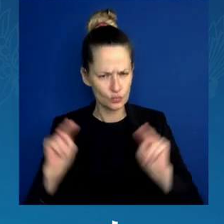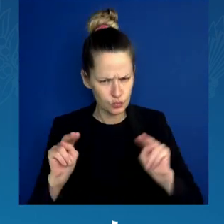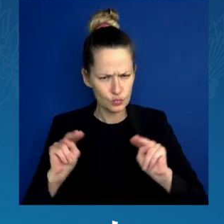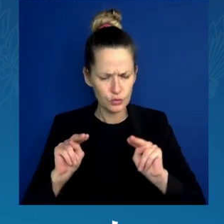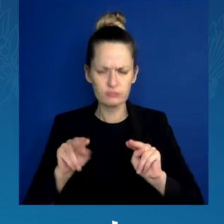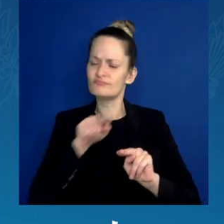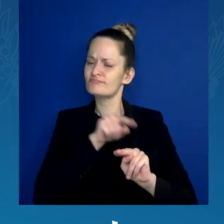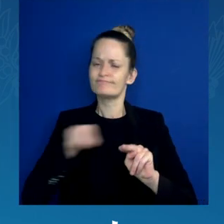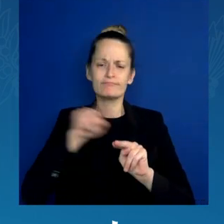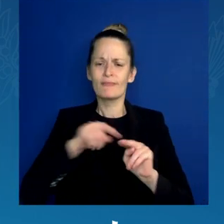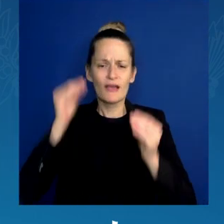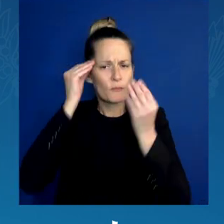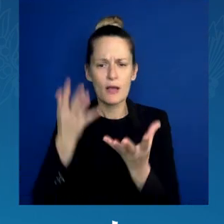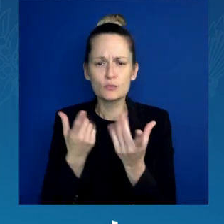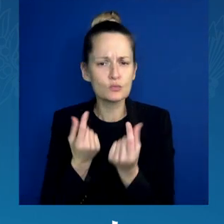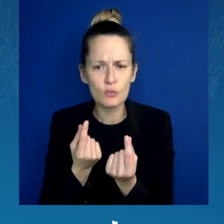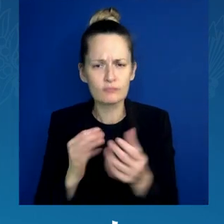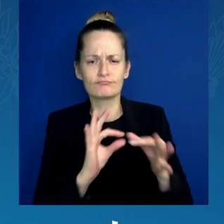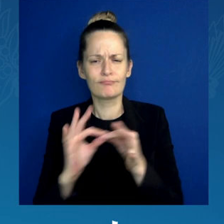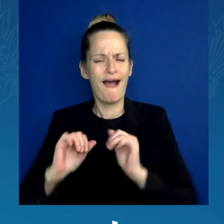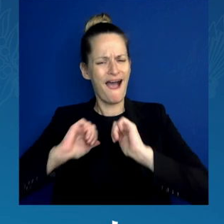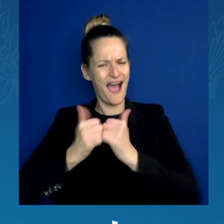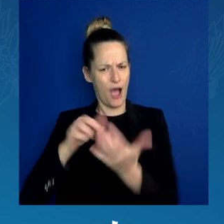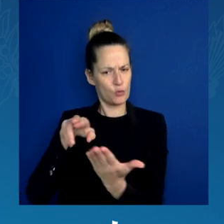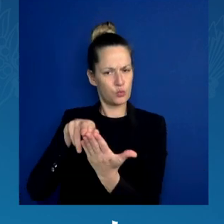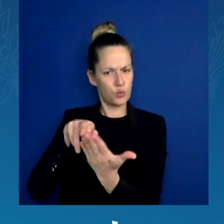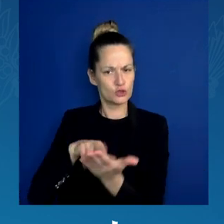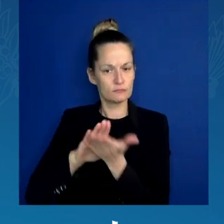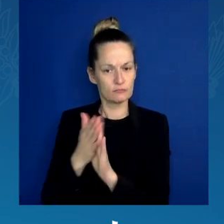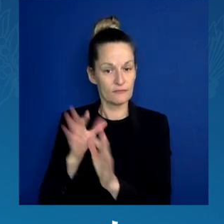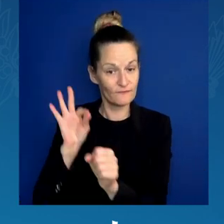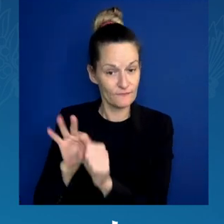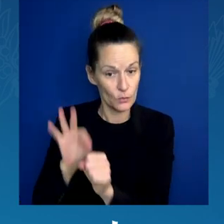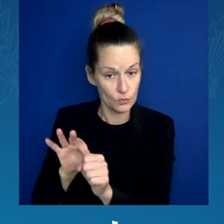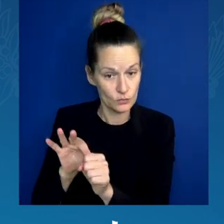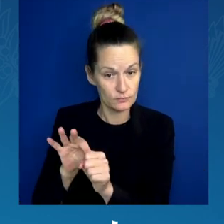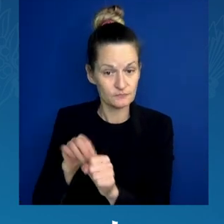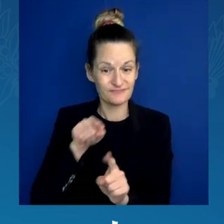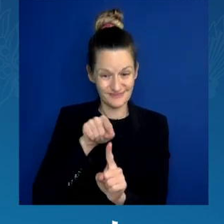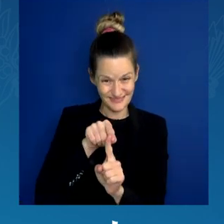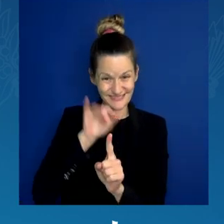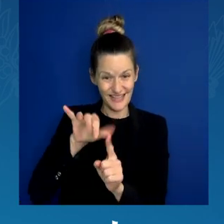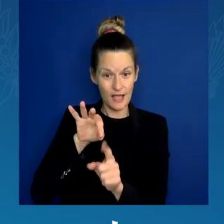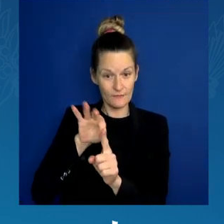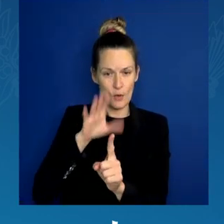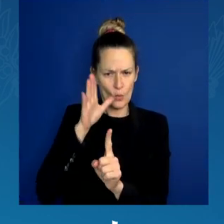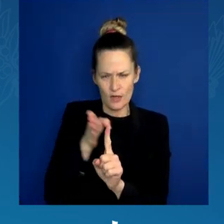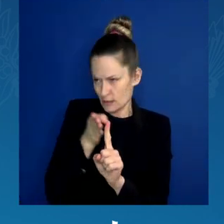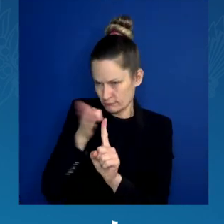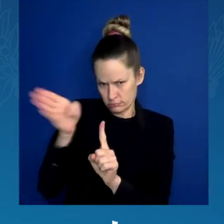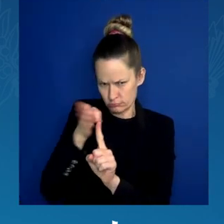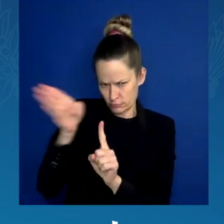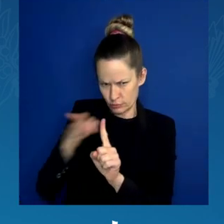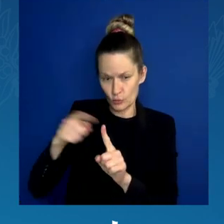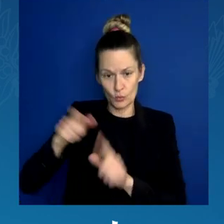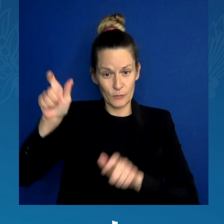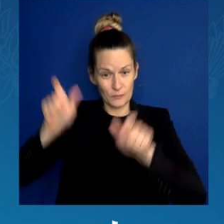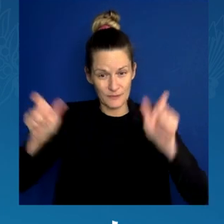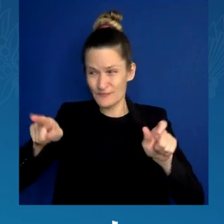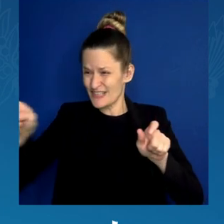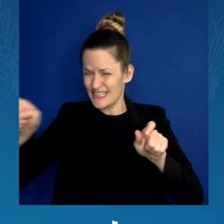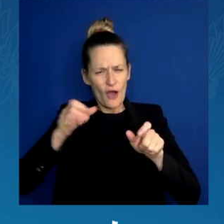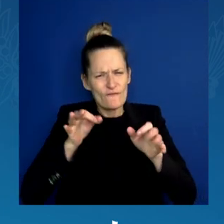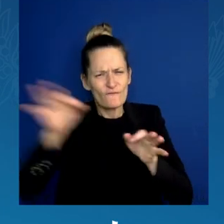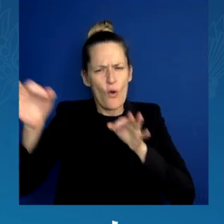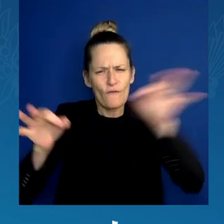that they can be registered. Because when we show up this year, young people will change